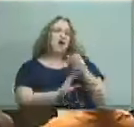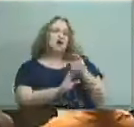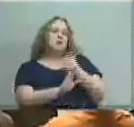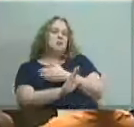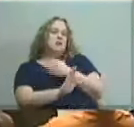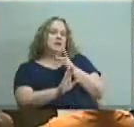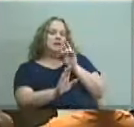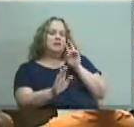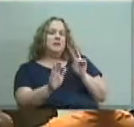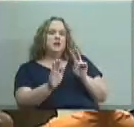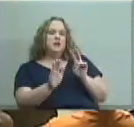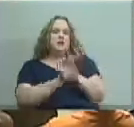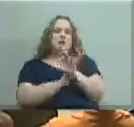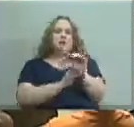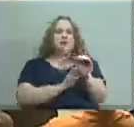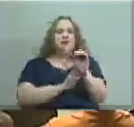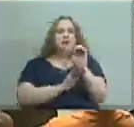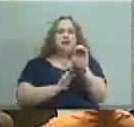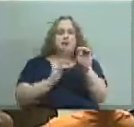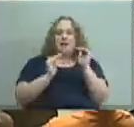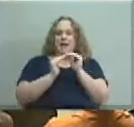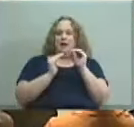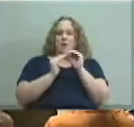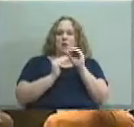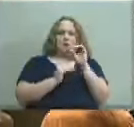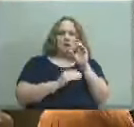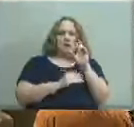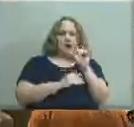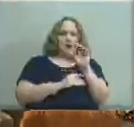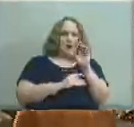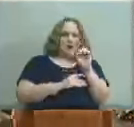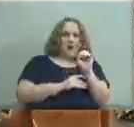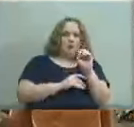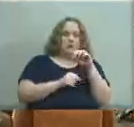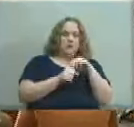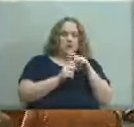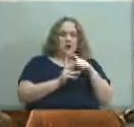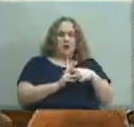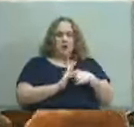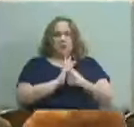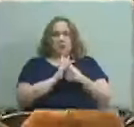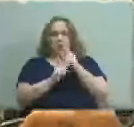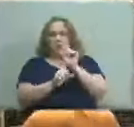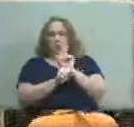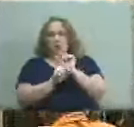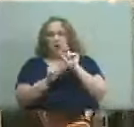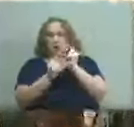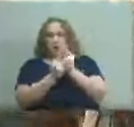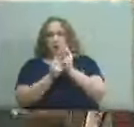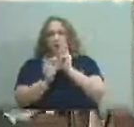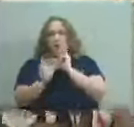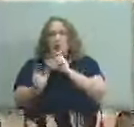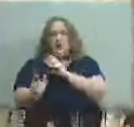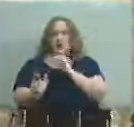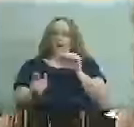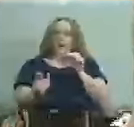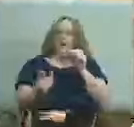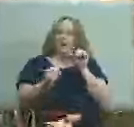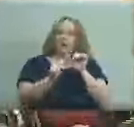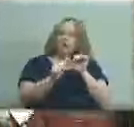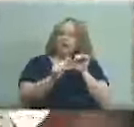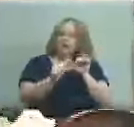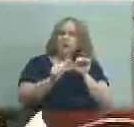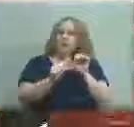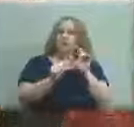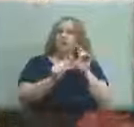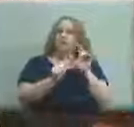since equitable outcomes was in the original work group report and then you've asked about it again and we continue to hear speakers raising